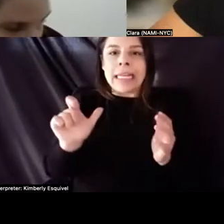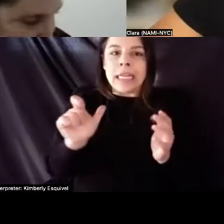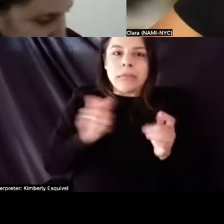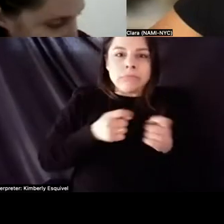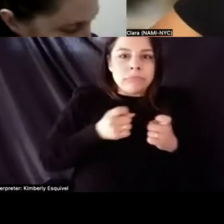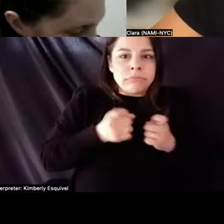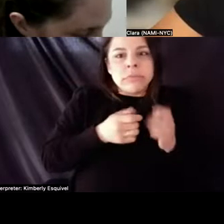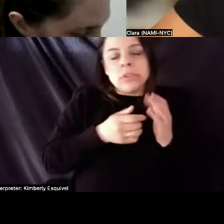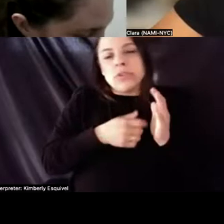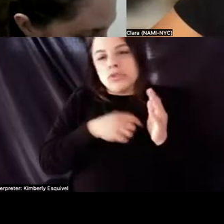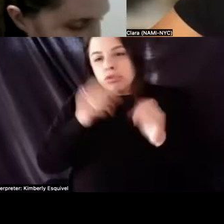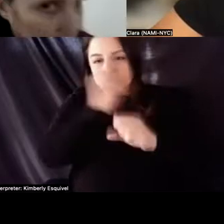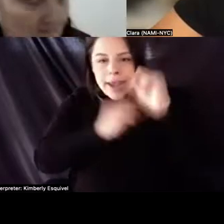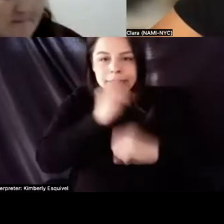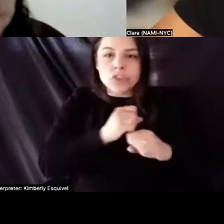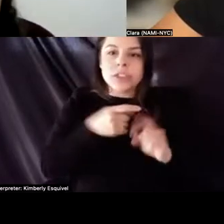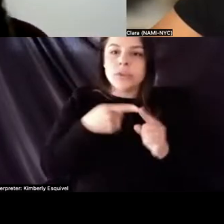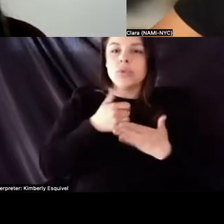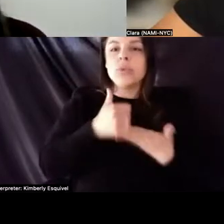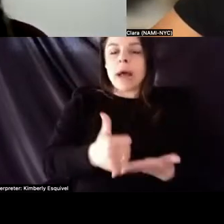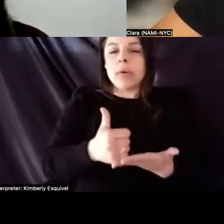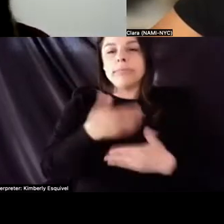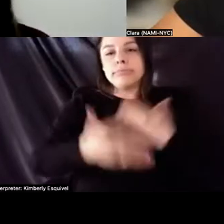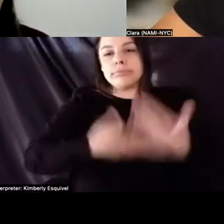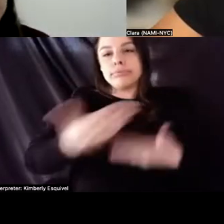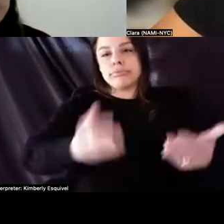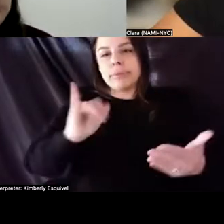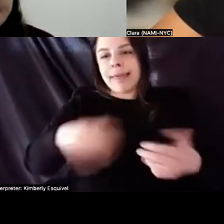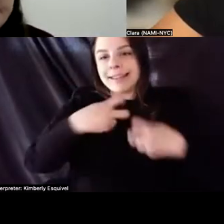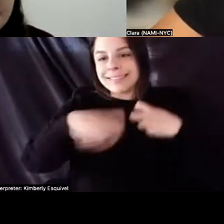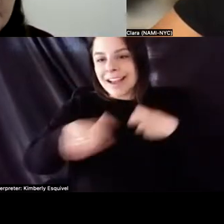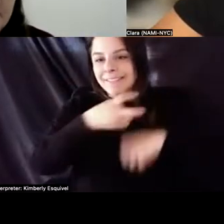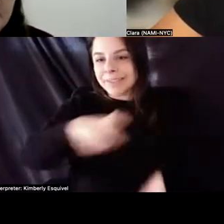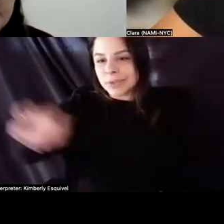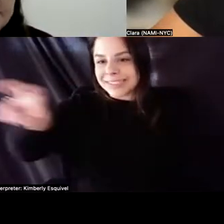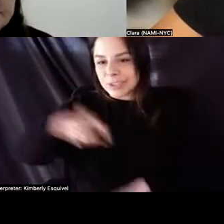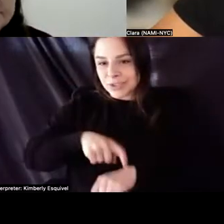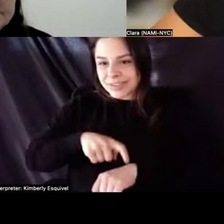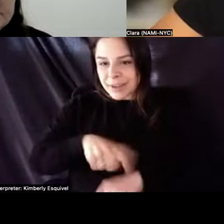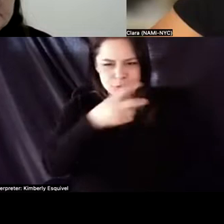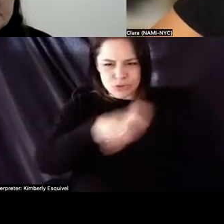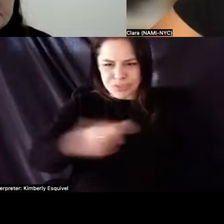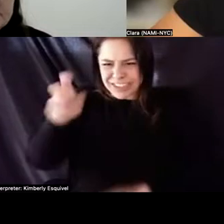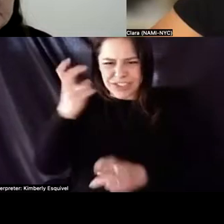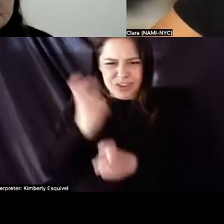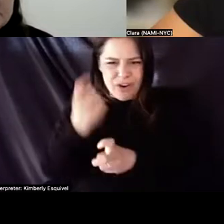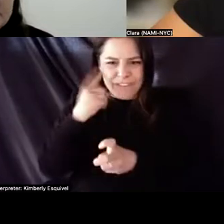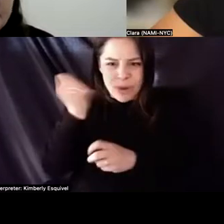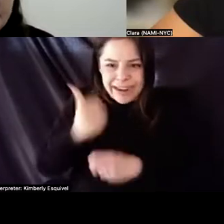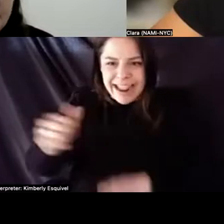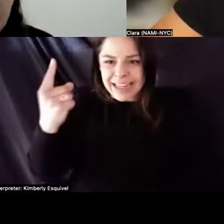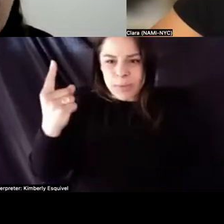difficult transition time? Because I mean, transition is hard for anyone, let alone someone living